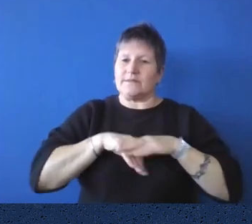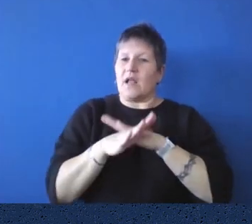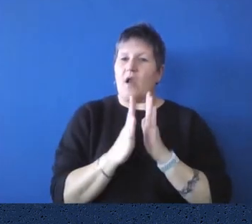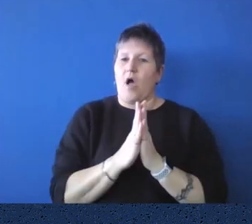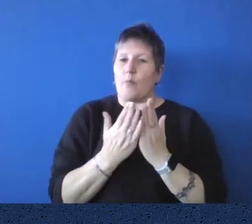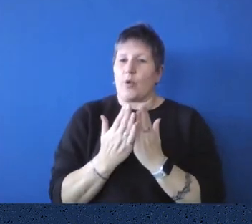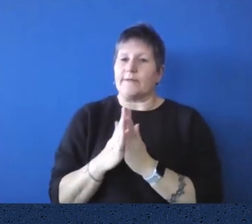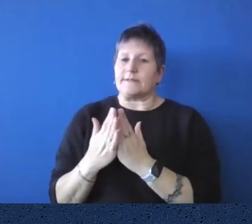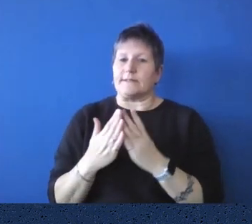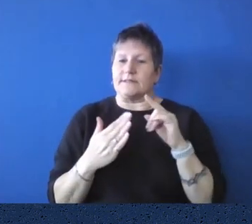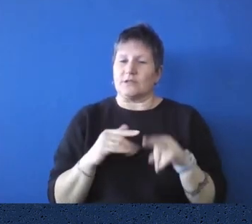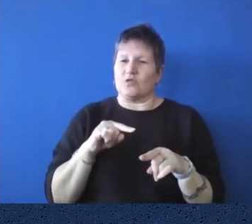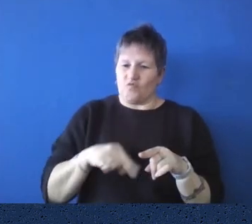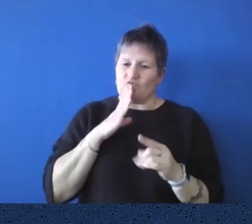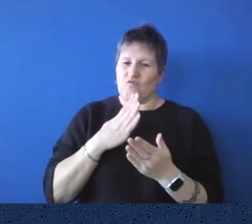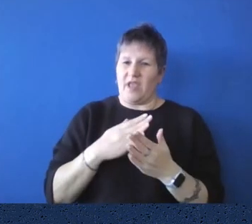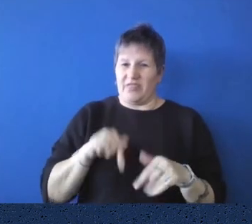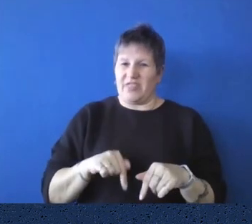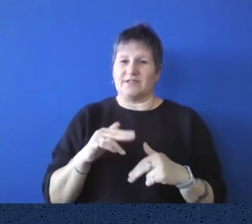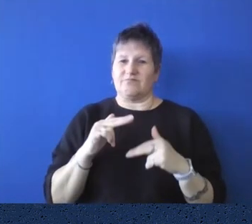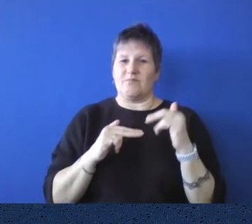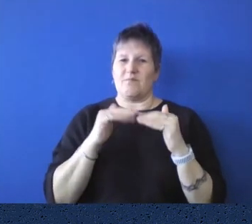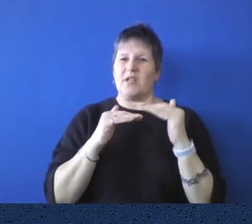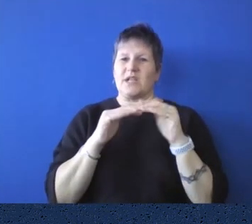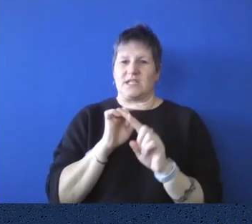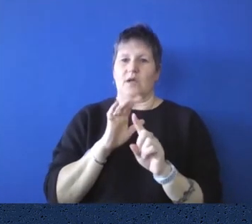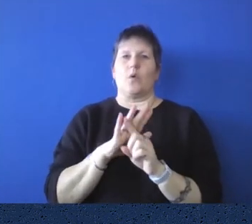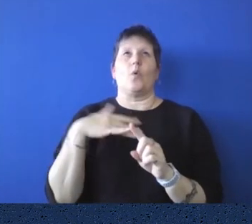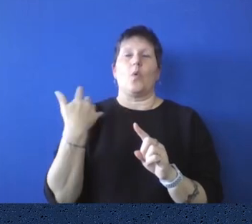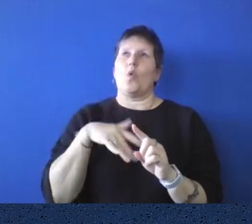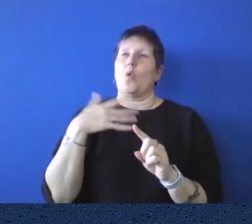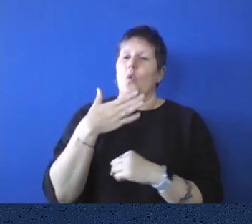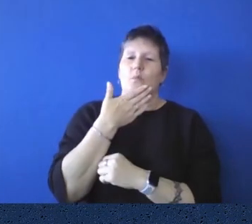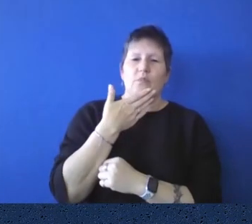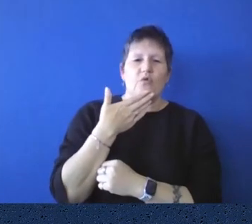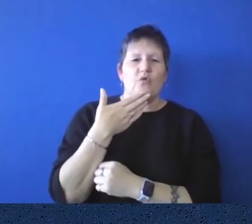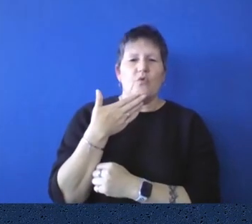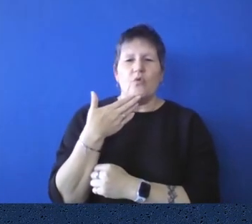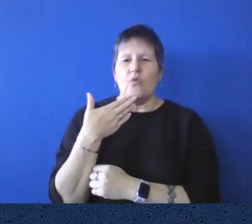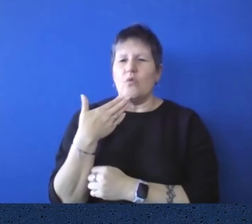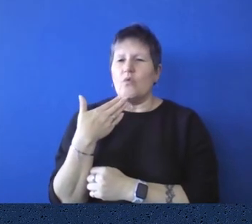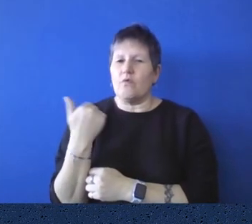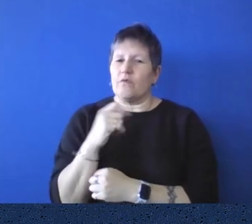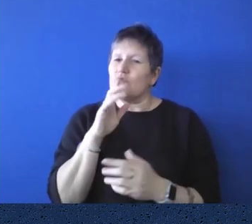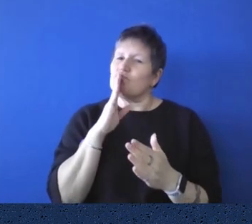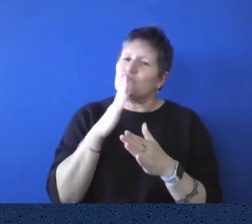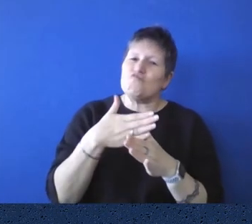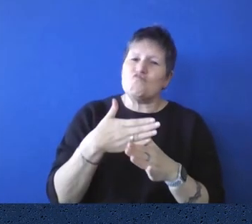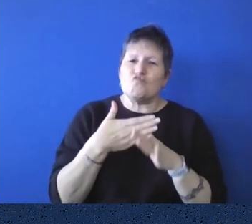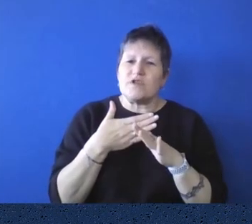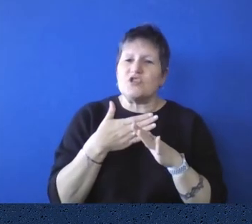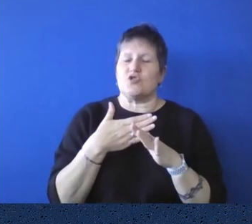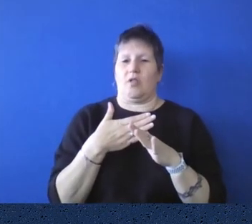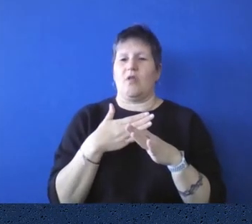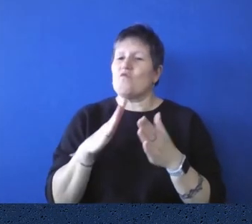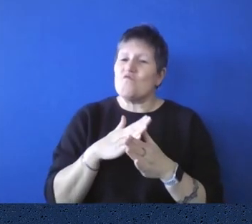architecturally the library itself is, is absolutely beautiful. And as you can see, and you may not be aware, this is the original architecture of the building. It was